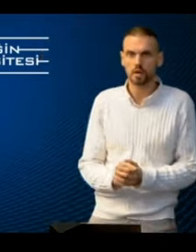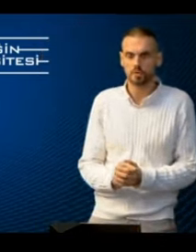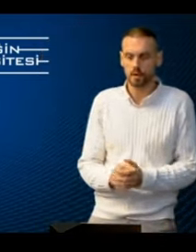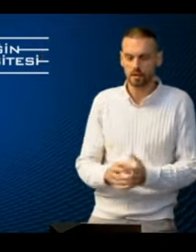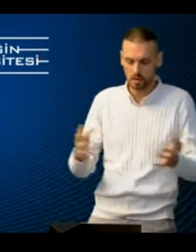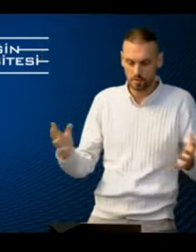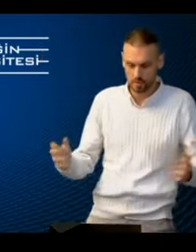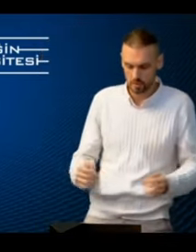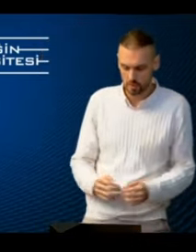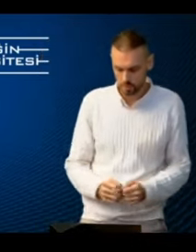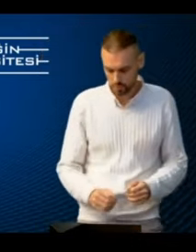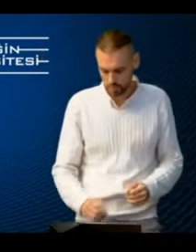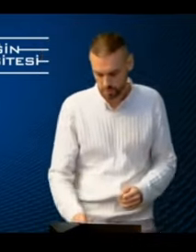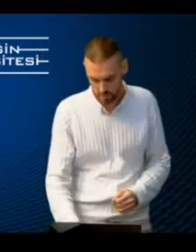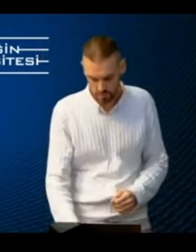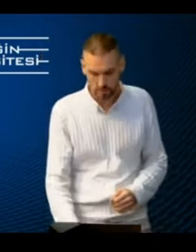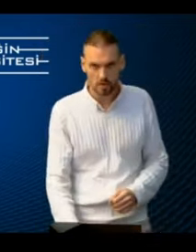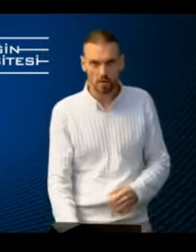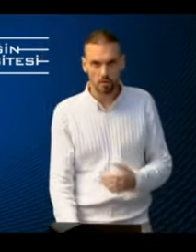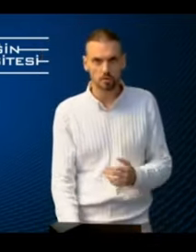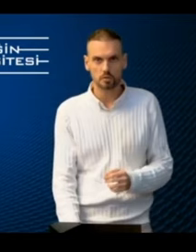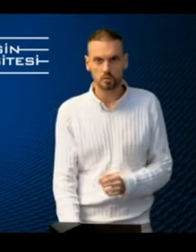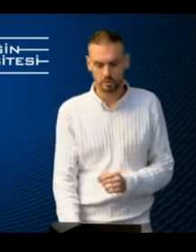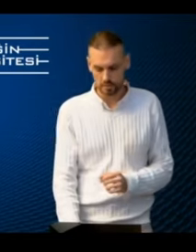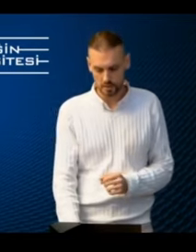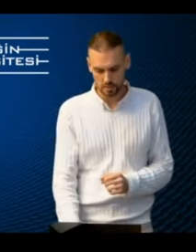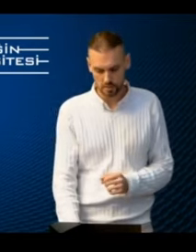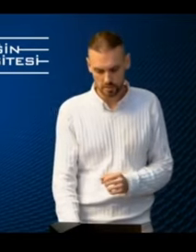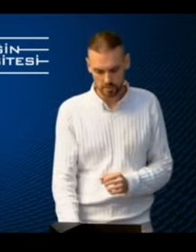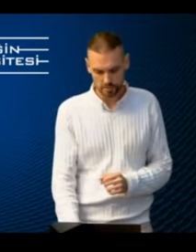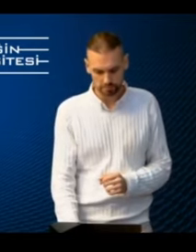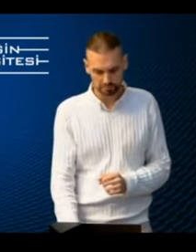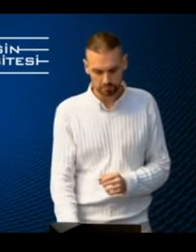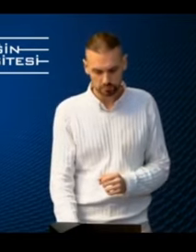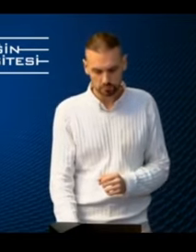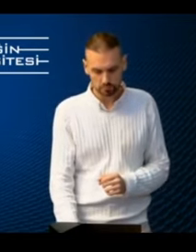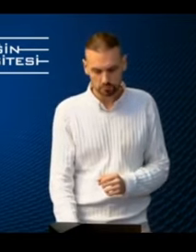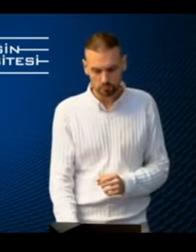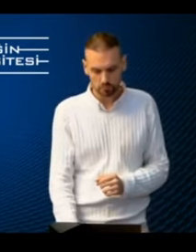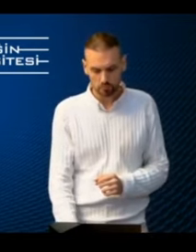to attract a very large population also on the testing base.